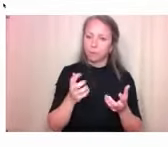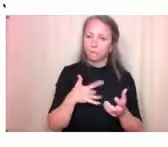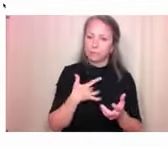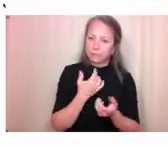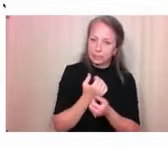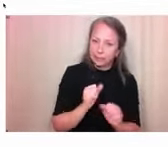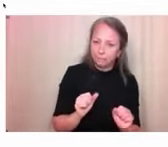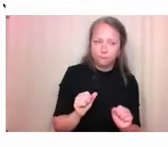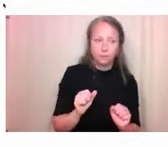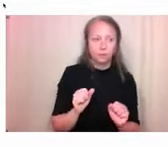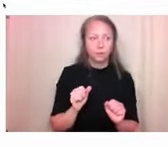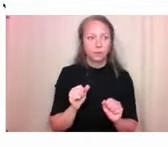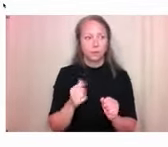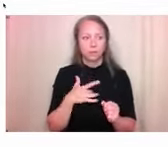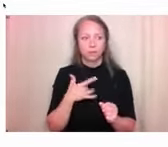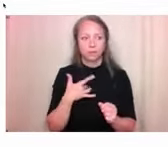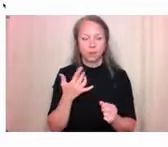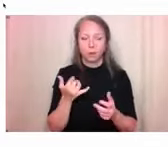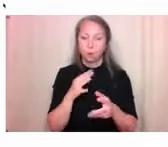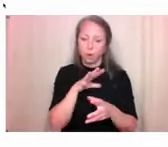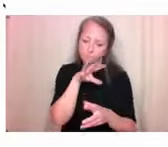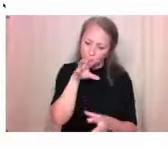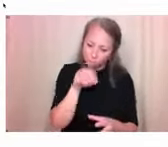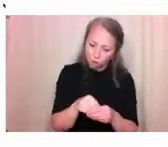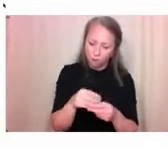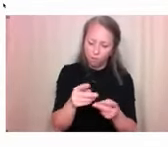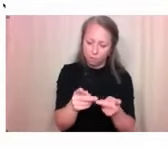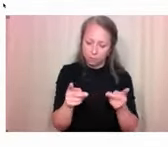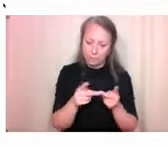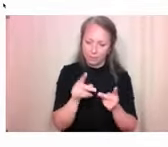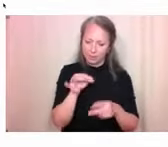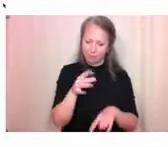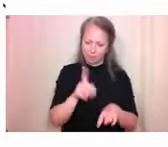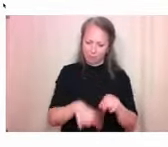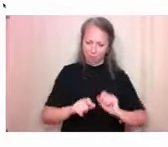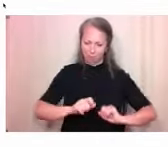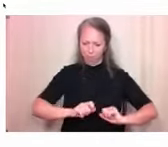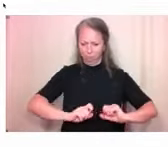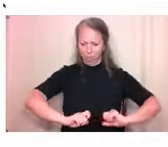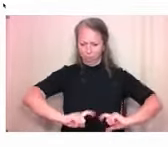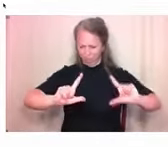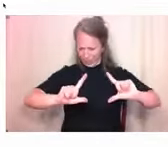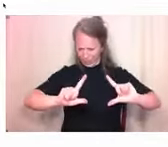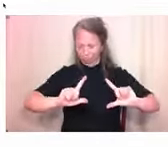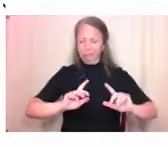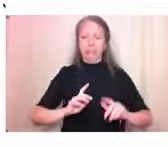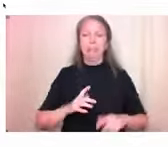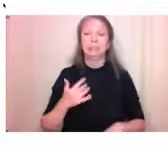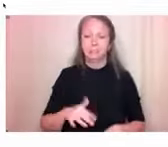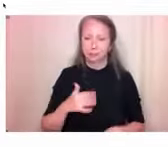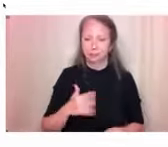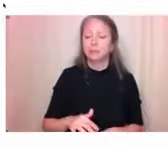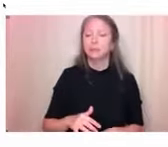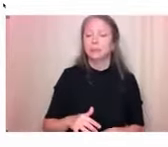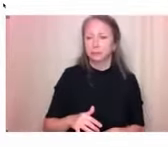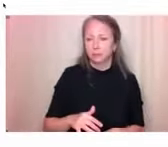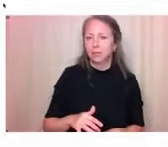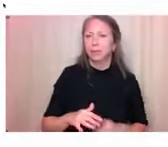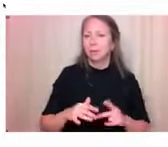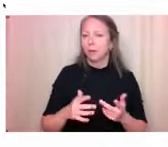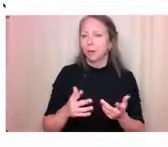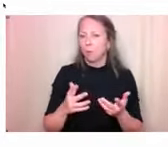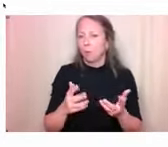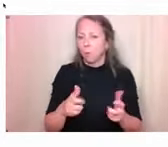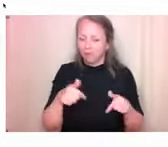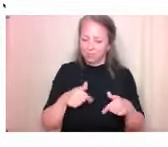a space is a barrier to accessibility. And anything that makes you, your use of the space easier